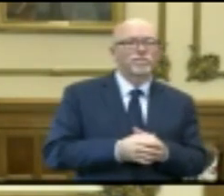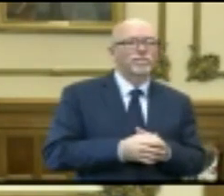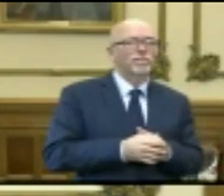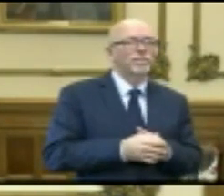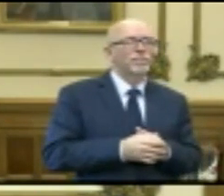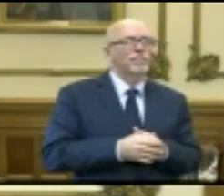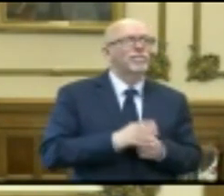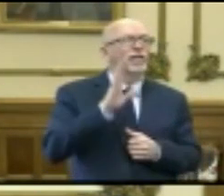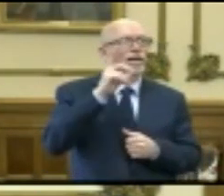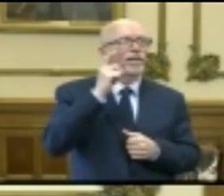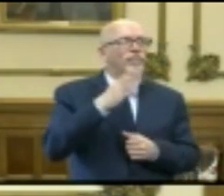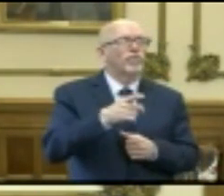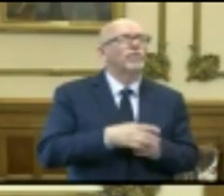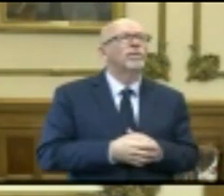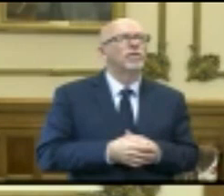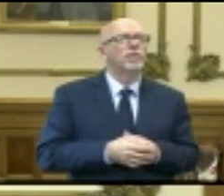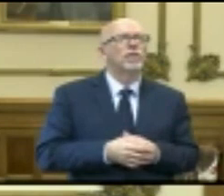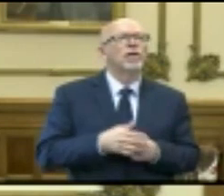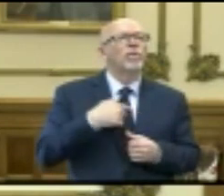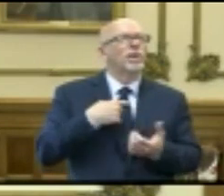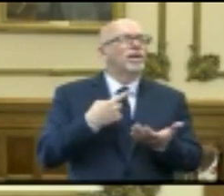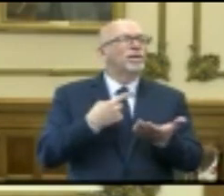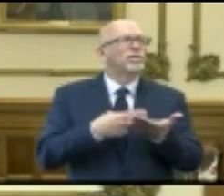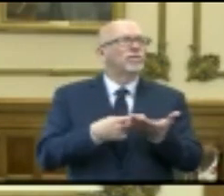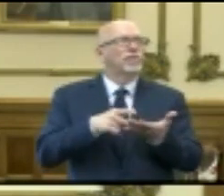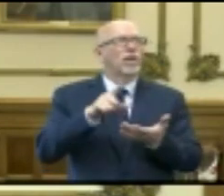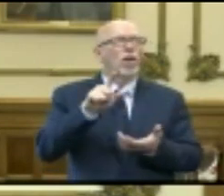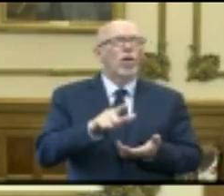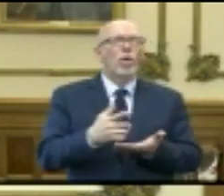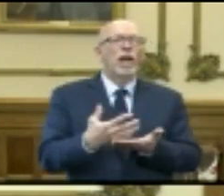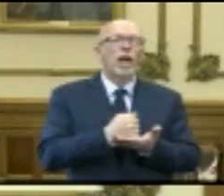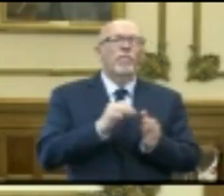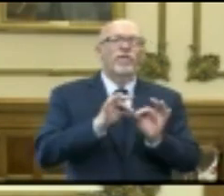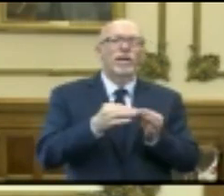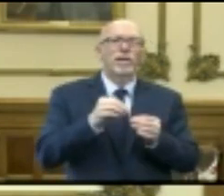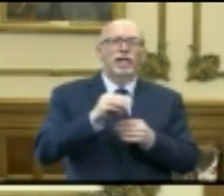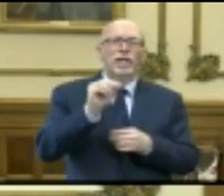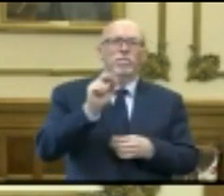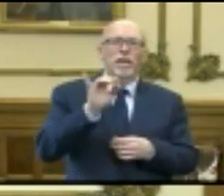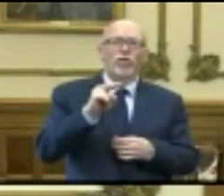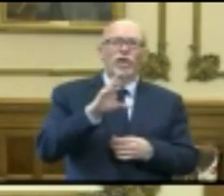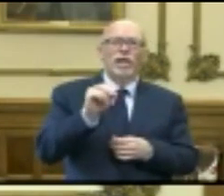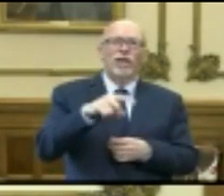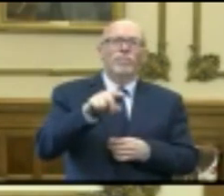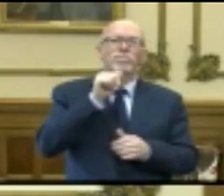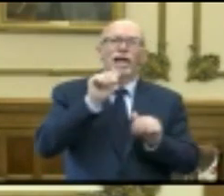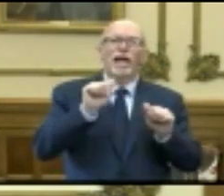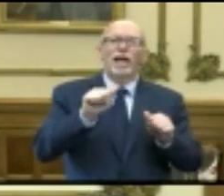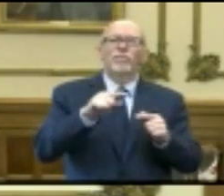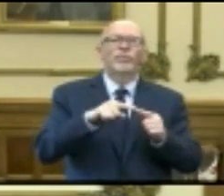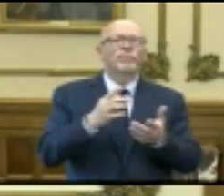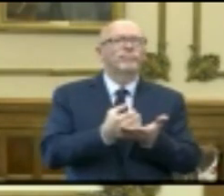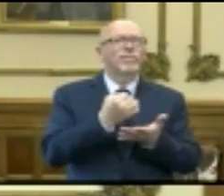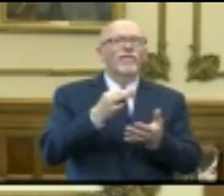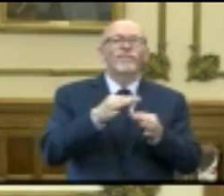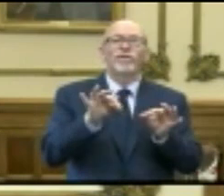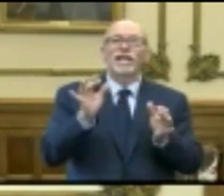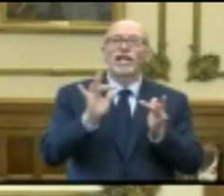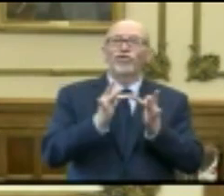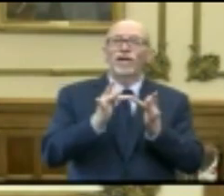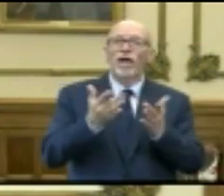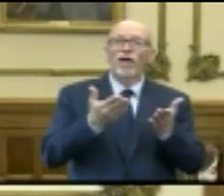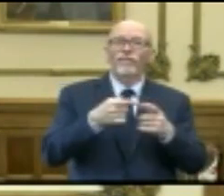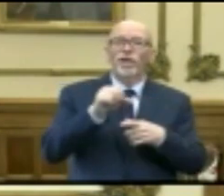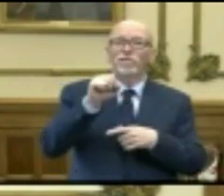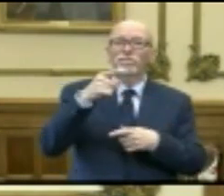Hi, Governor. We talk to low-income families in Marion County who are not able to take advantage of free Internet offers from